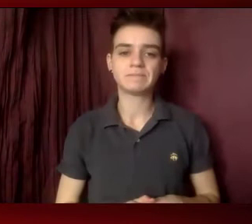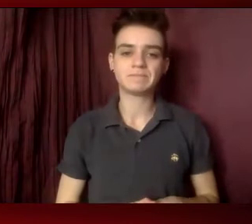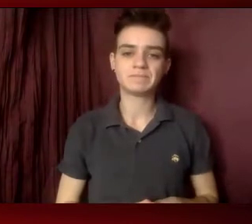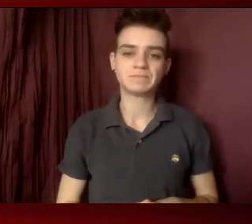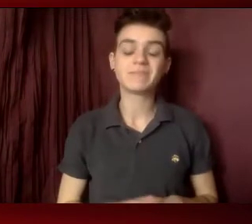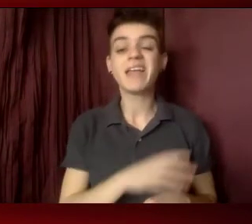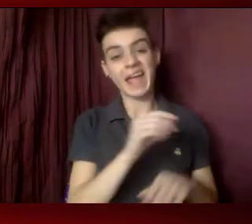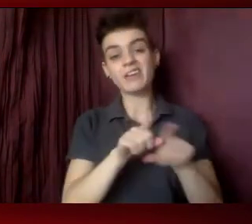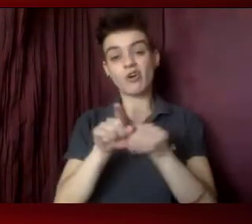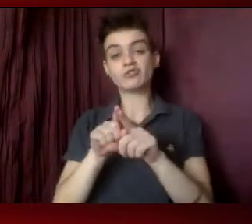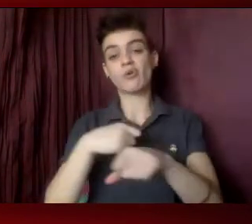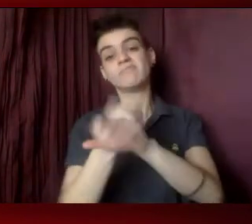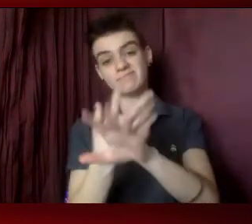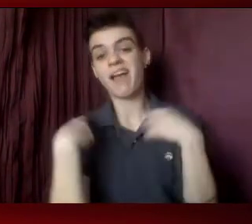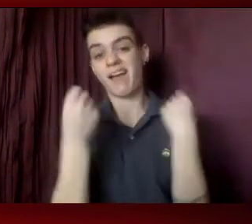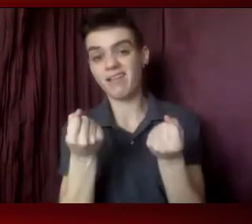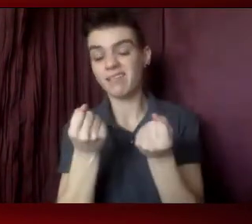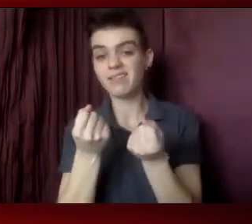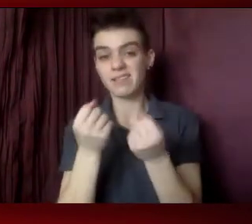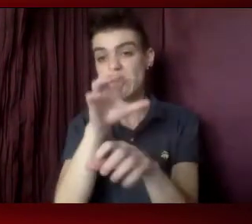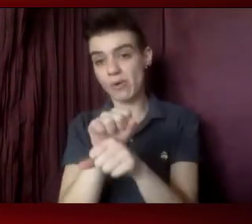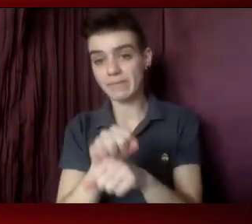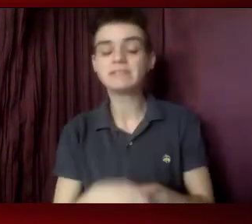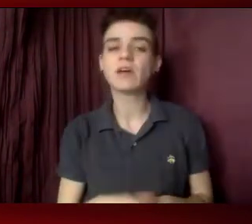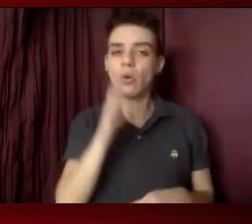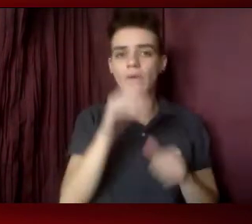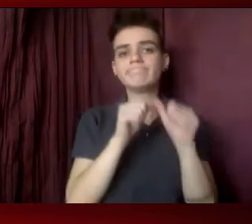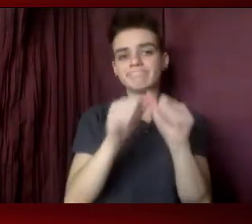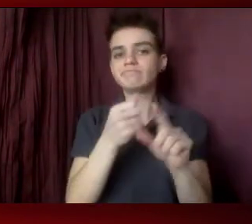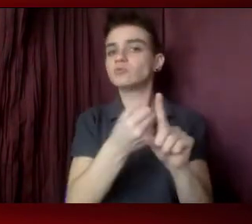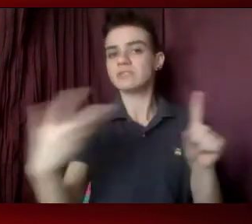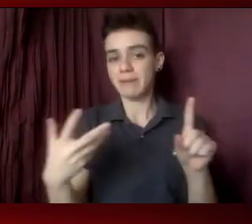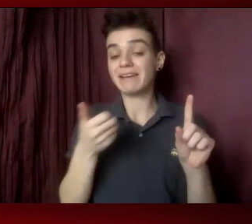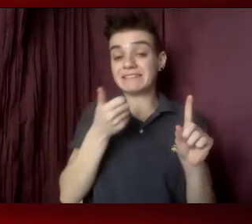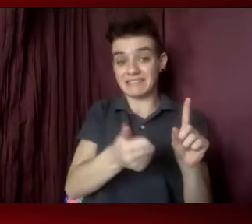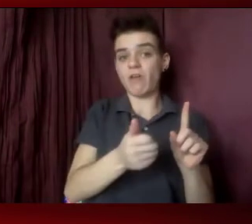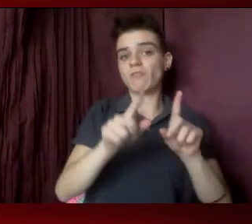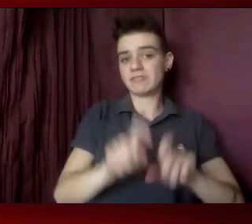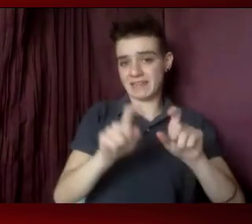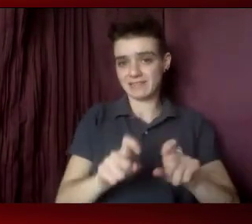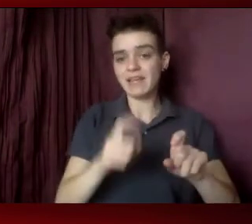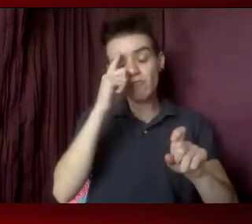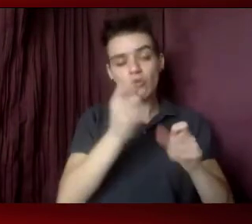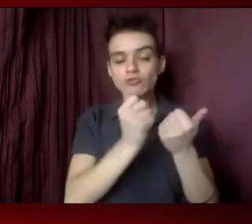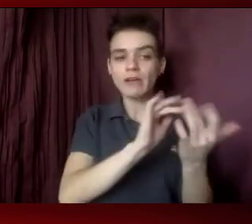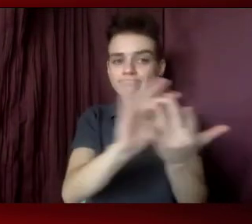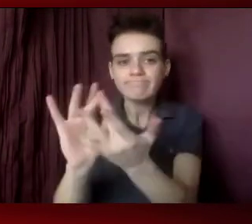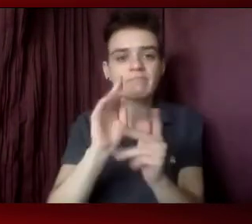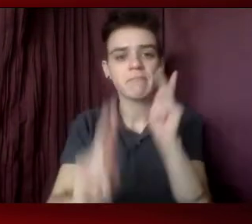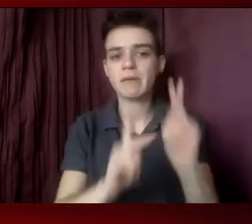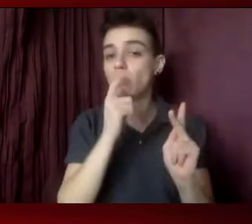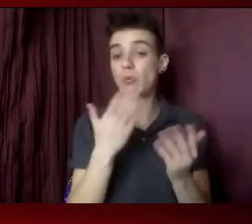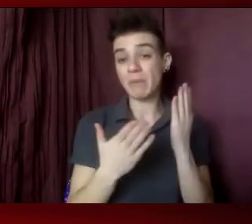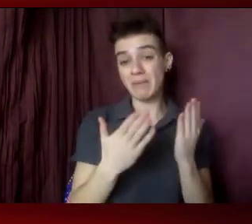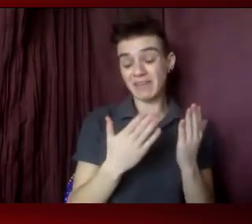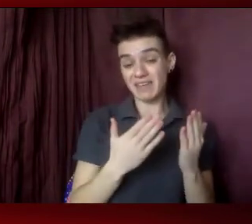telemedicine. So we will continue to work to expand self testing efforts to be able to reach people who otherwise may not be tested for